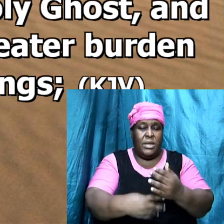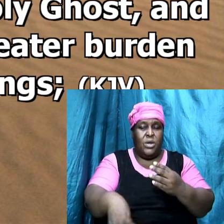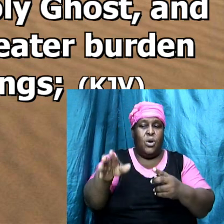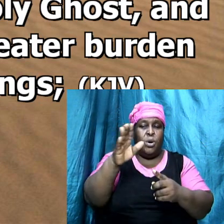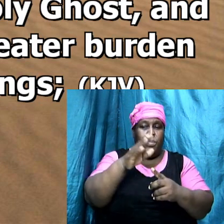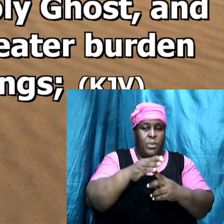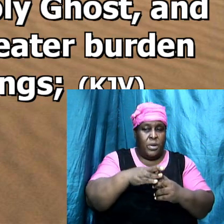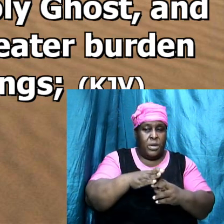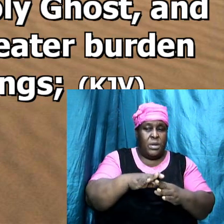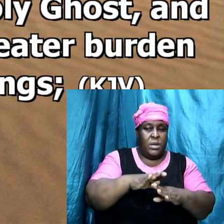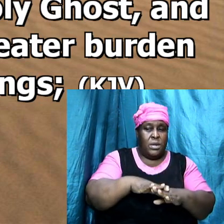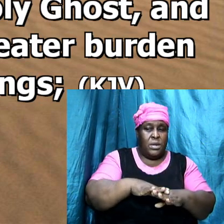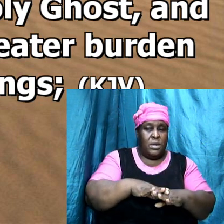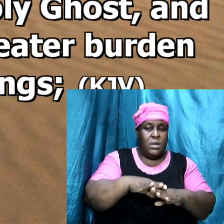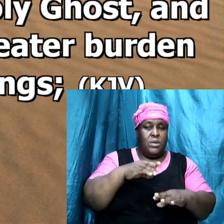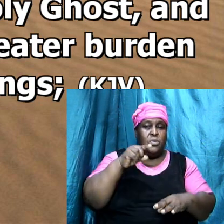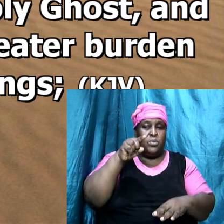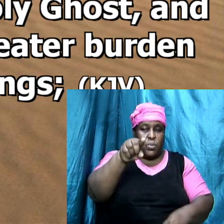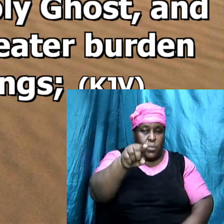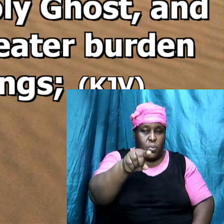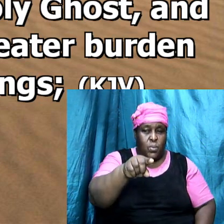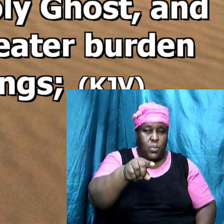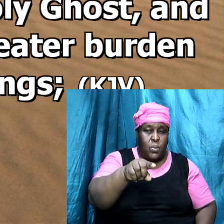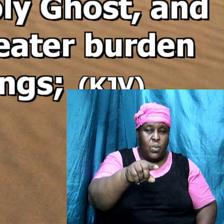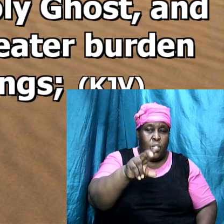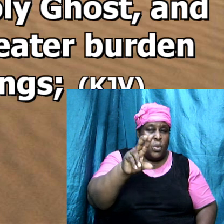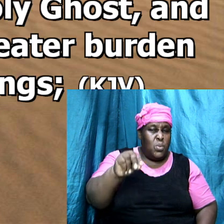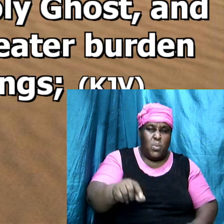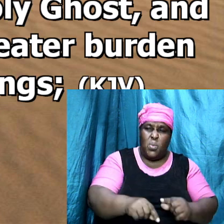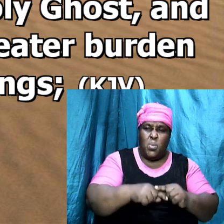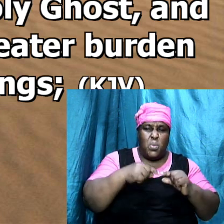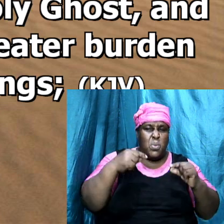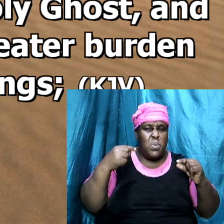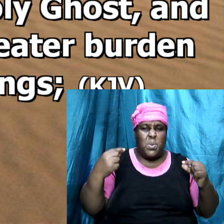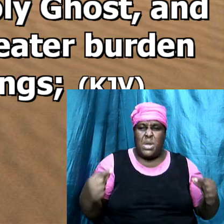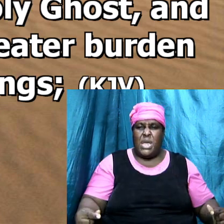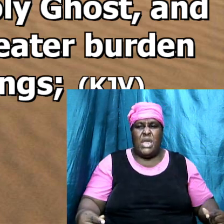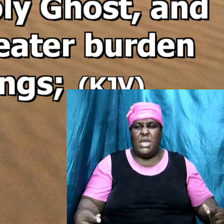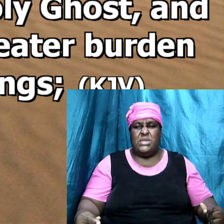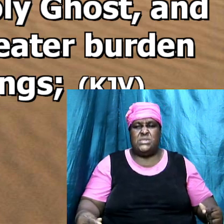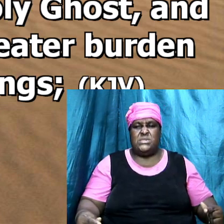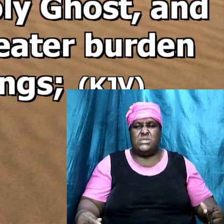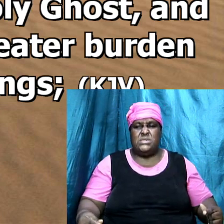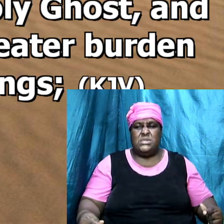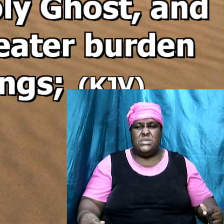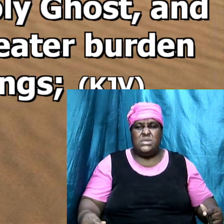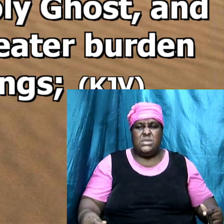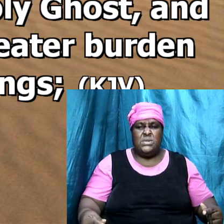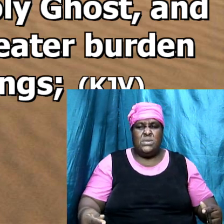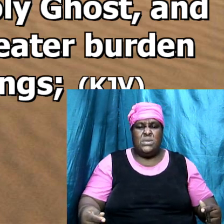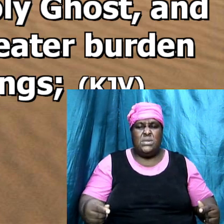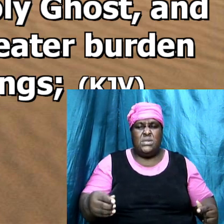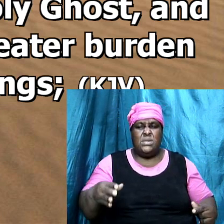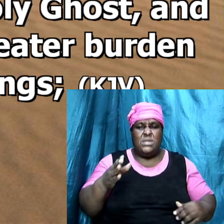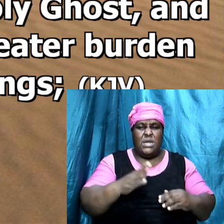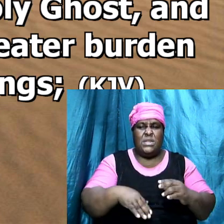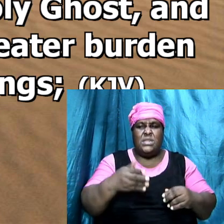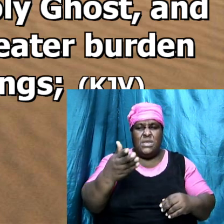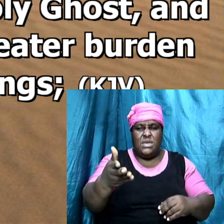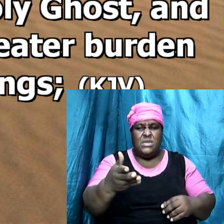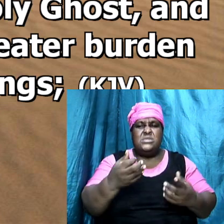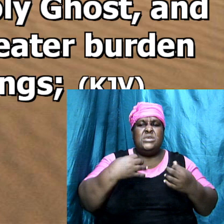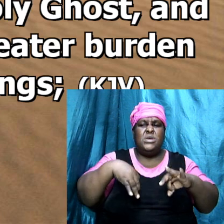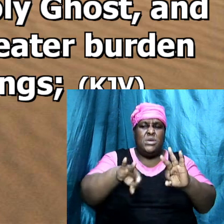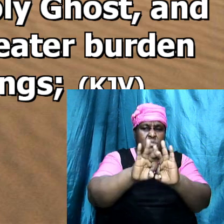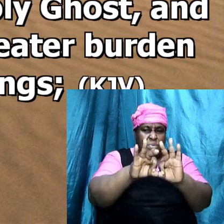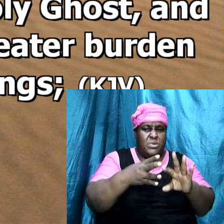and to us not to burden you with anything beyond the following requirements and why was this said because the